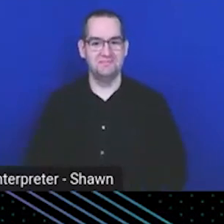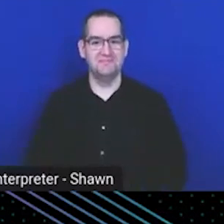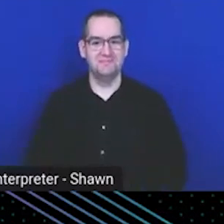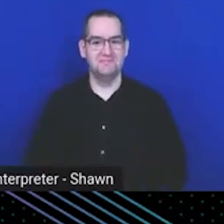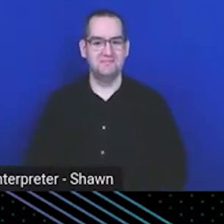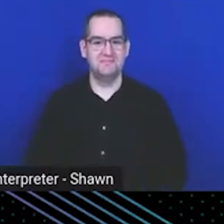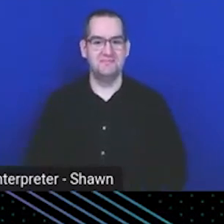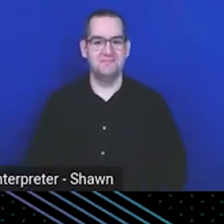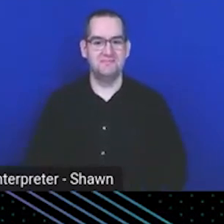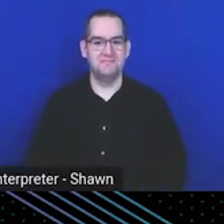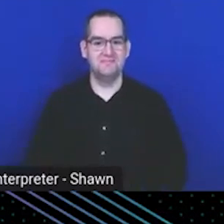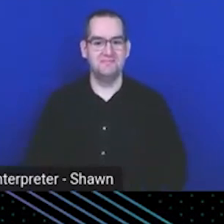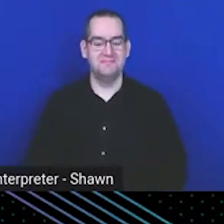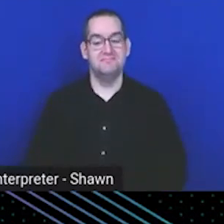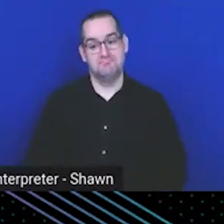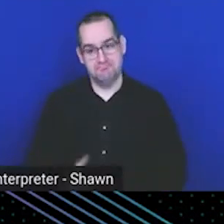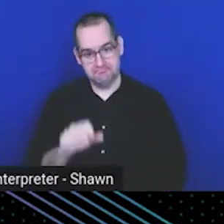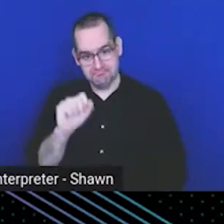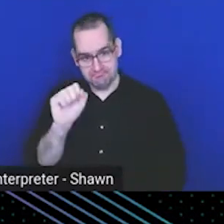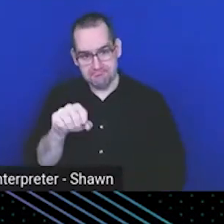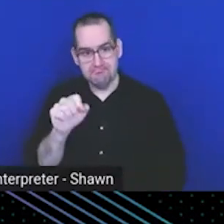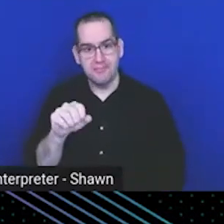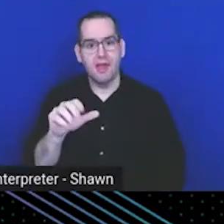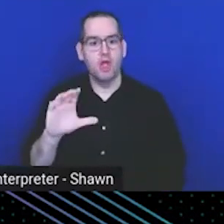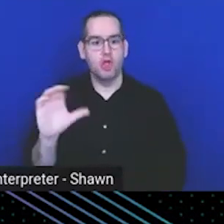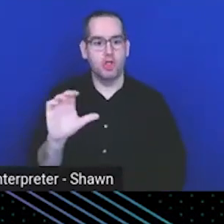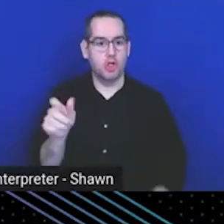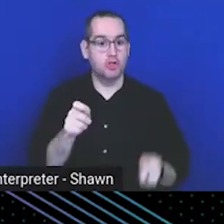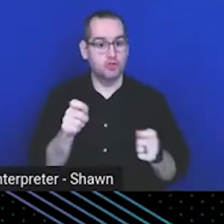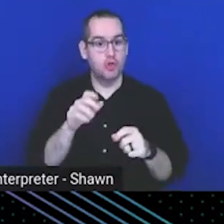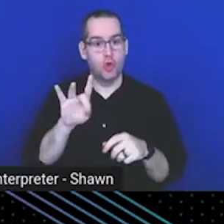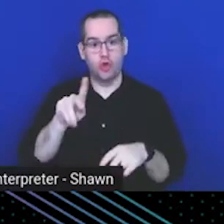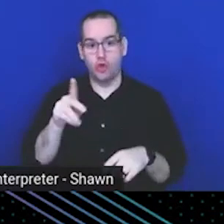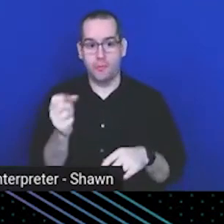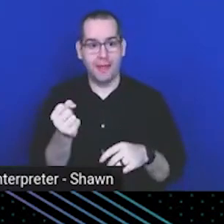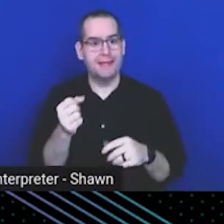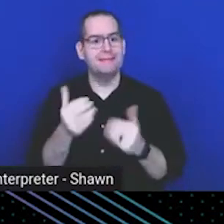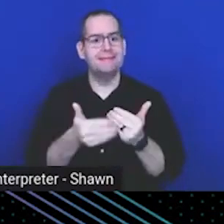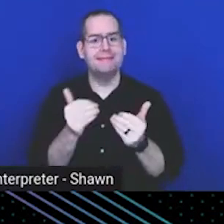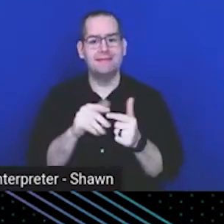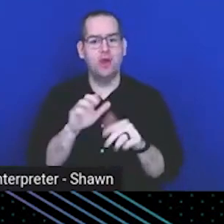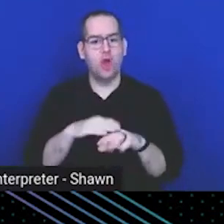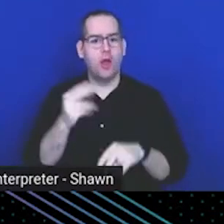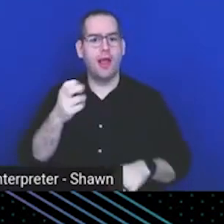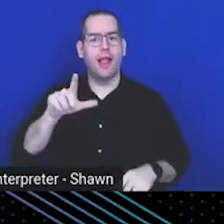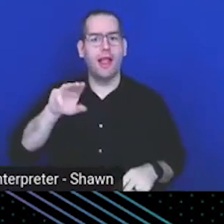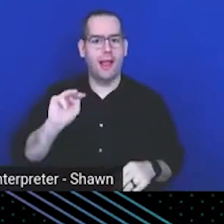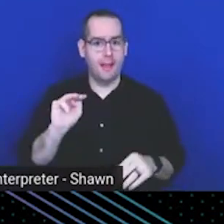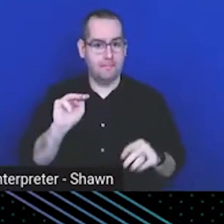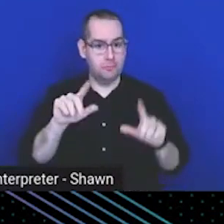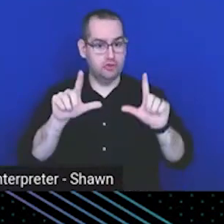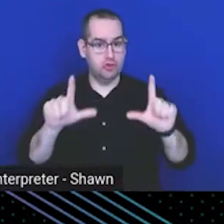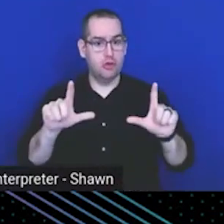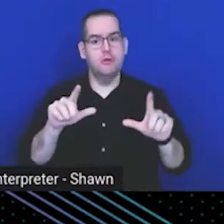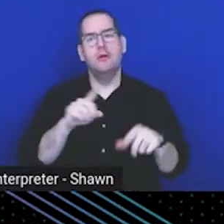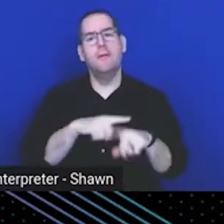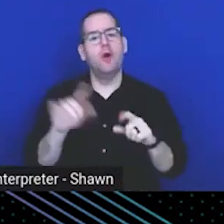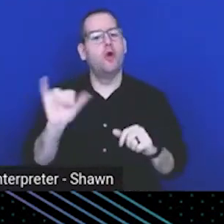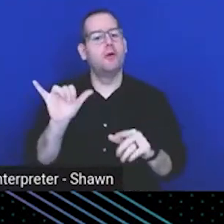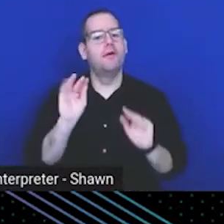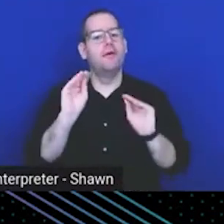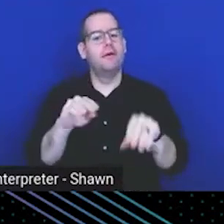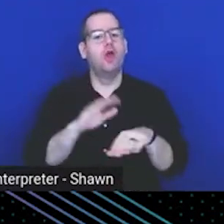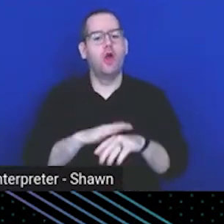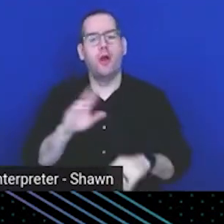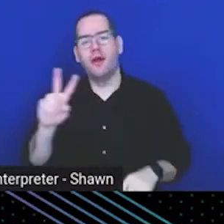So yes, I can install the console control plane on Kubernetes very easily via the Helm chart, but I can also install it on a VM